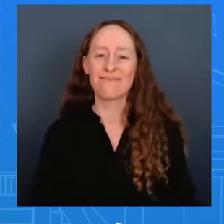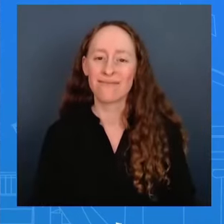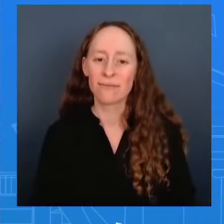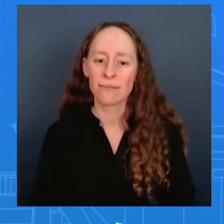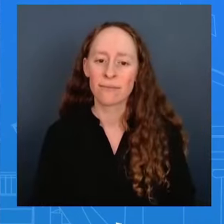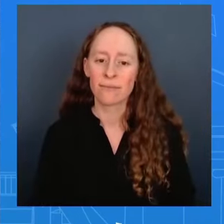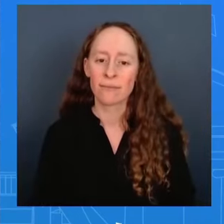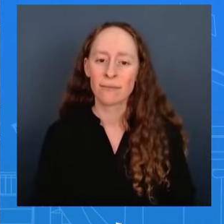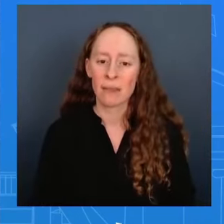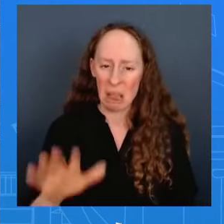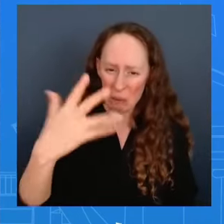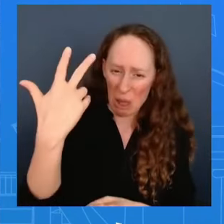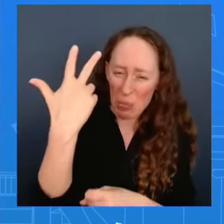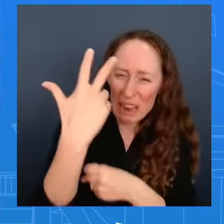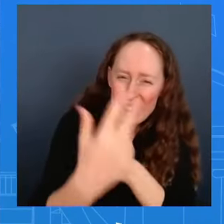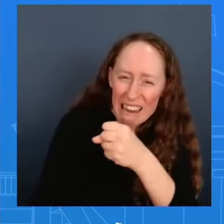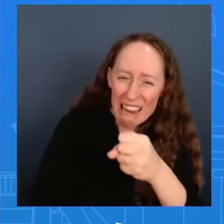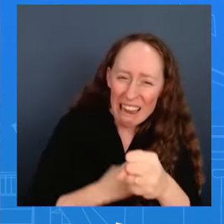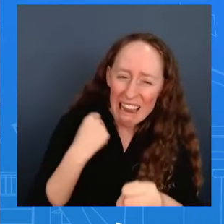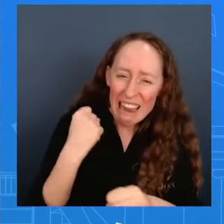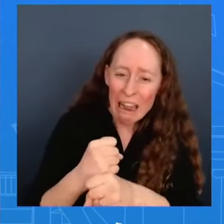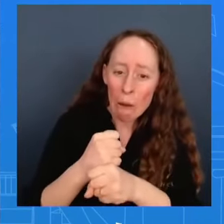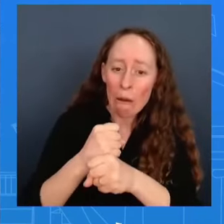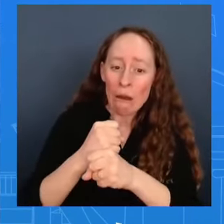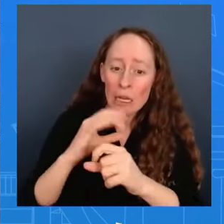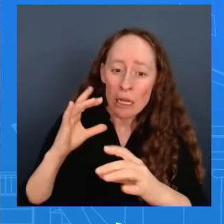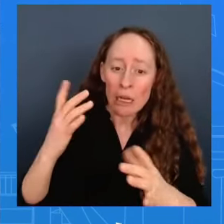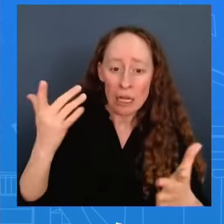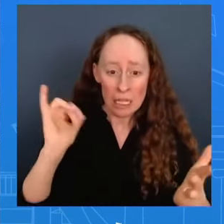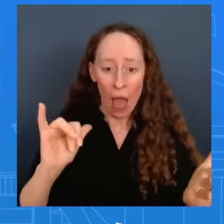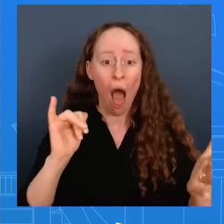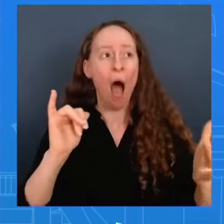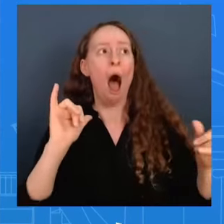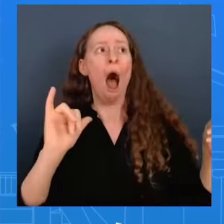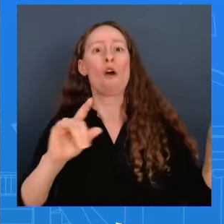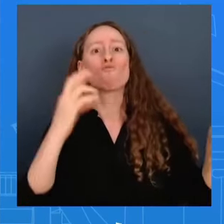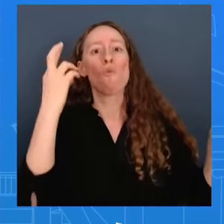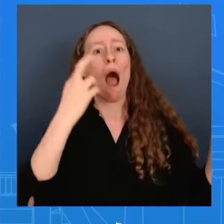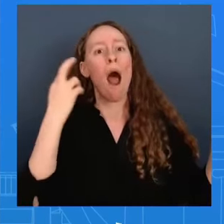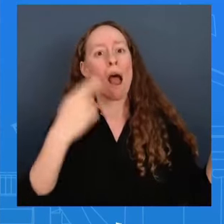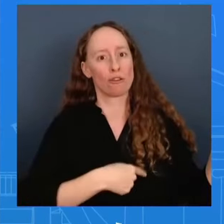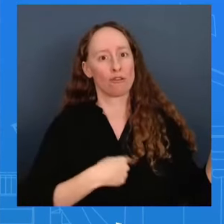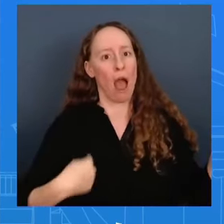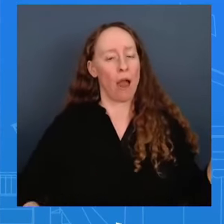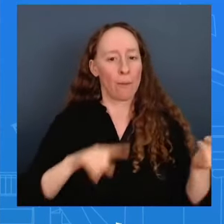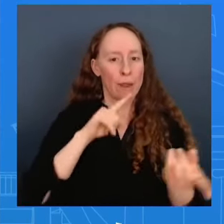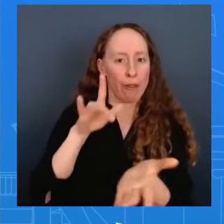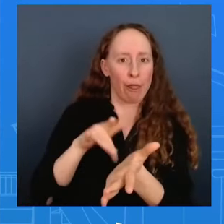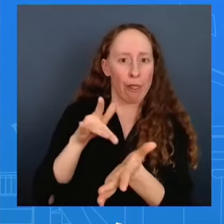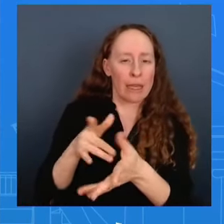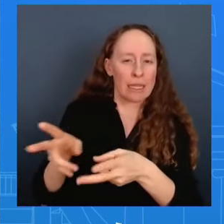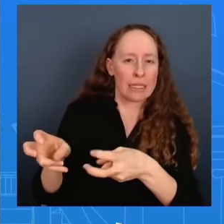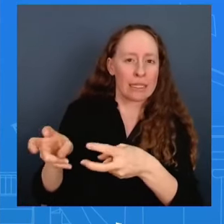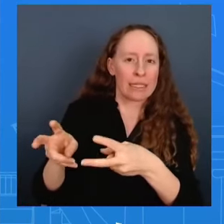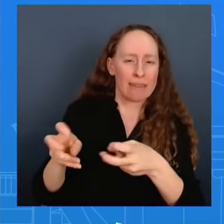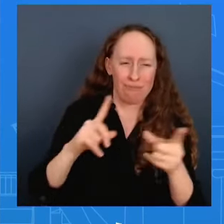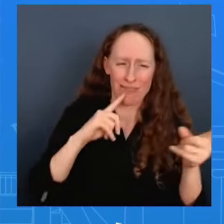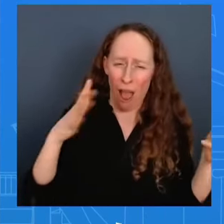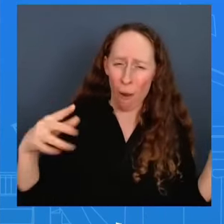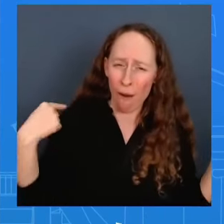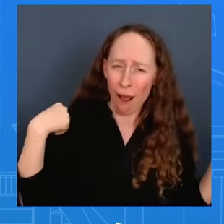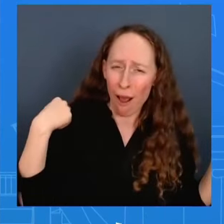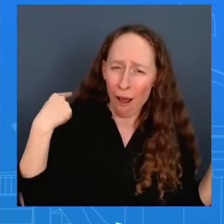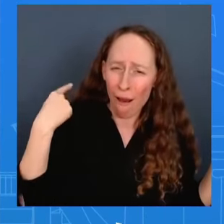flooding the market and stealing technology i mean it's pretty evident that they've been doing that all along no it took it took a year and a half for the course of the review